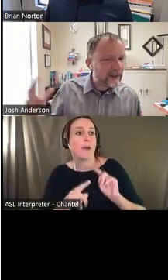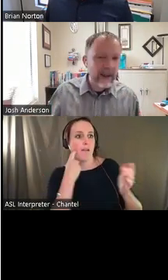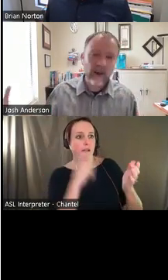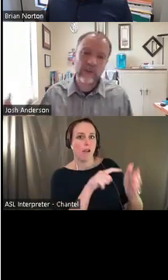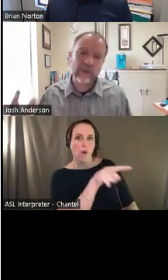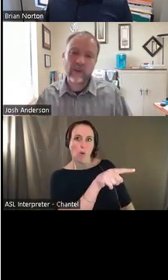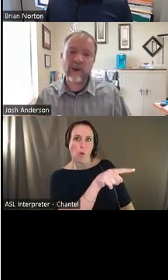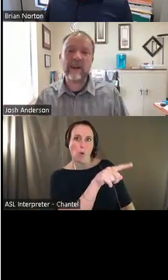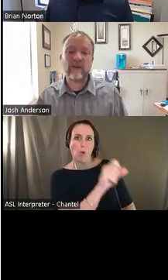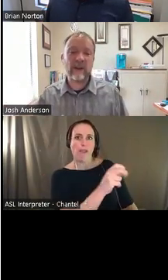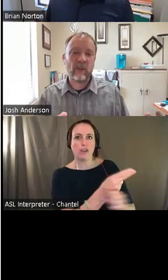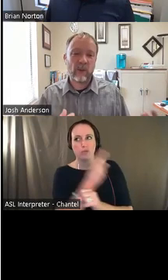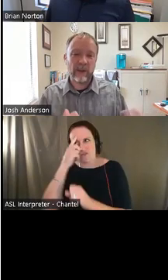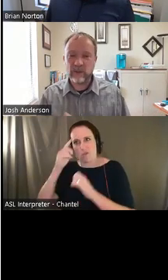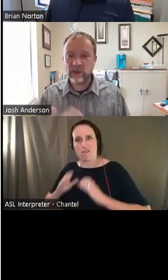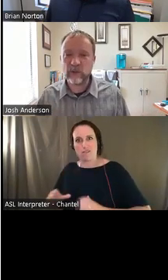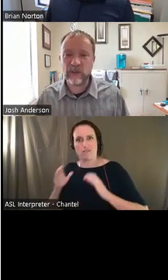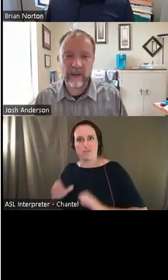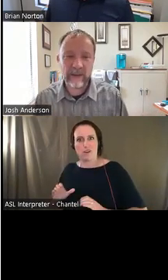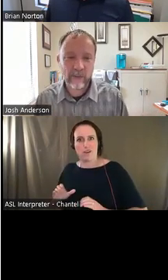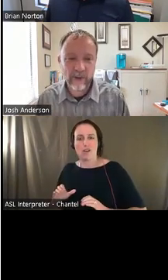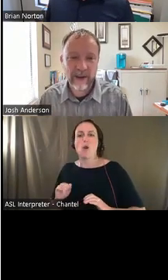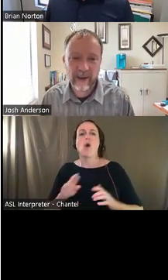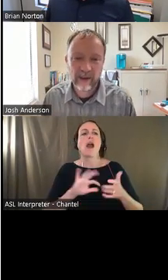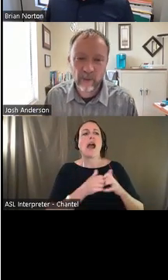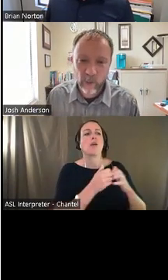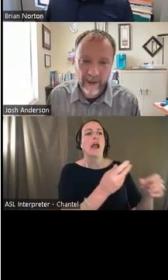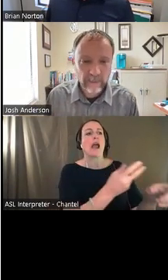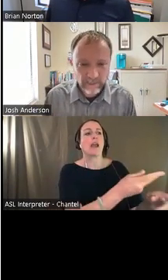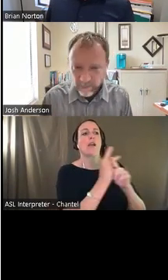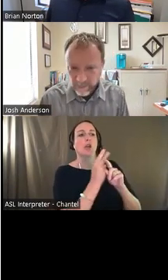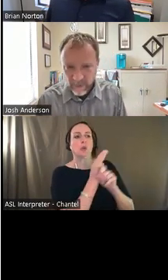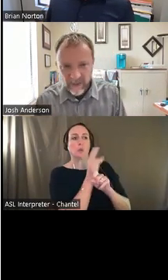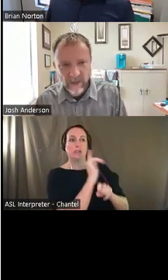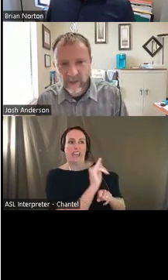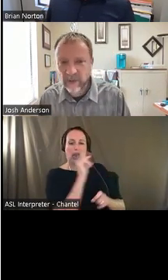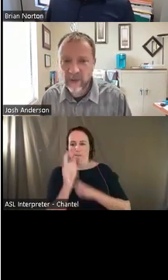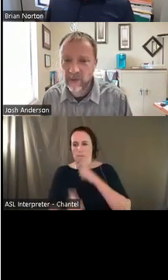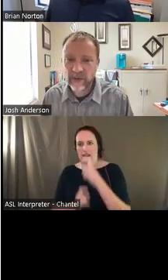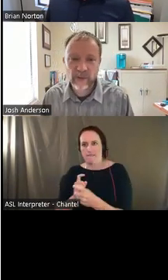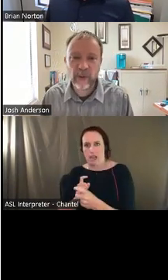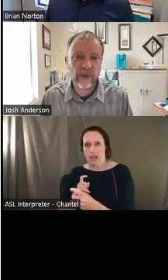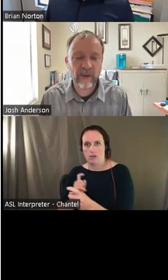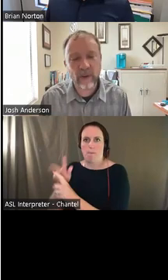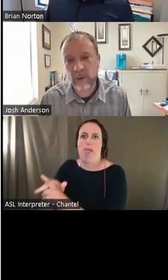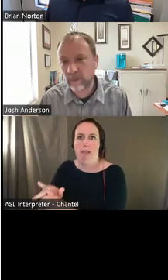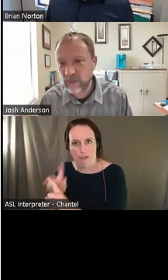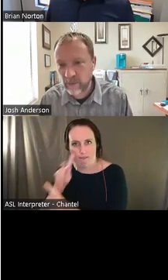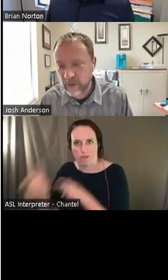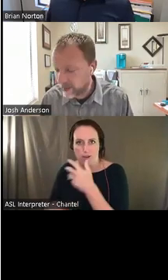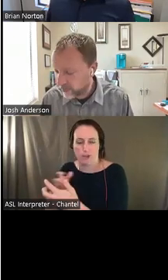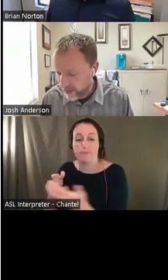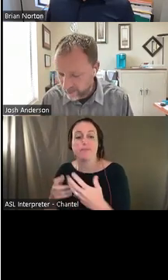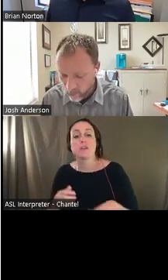take what's already available and just use it in a different kind of way? Sometimes it's something that's familiar and available.